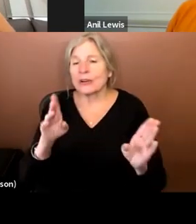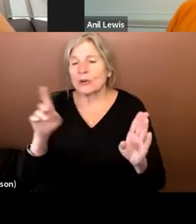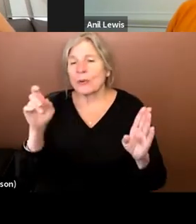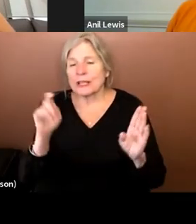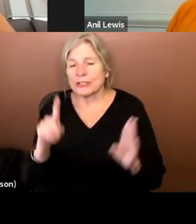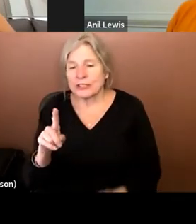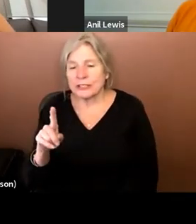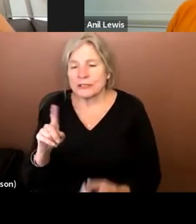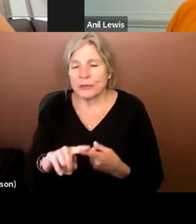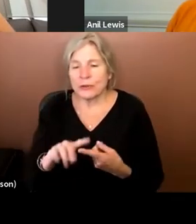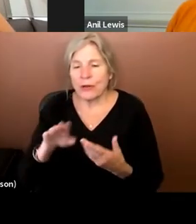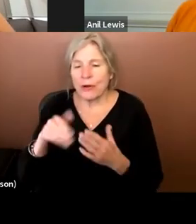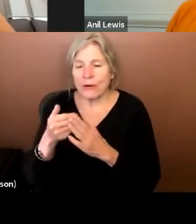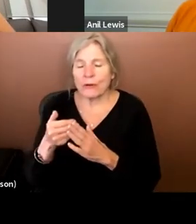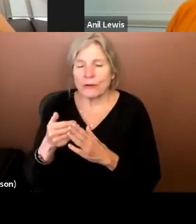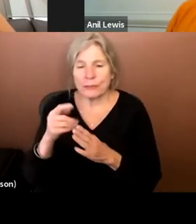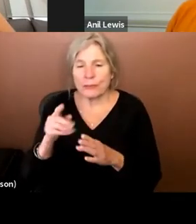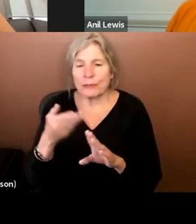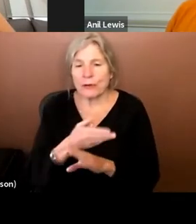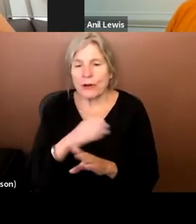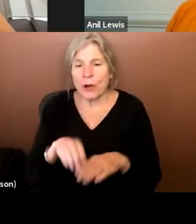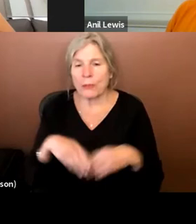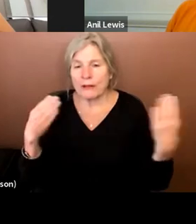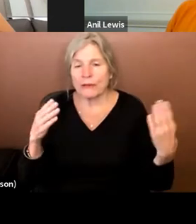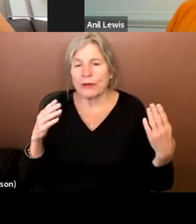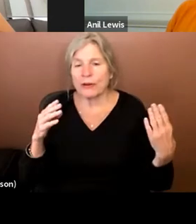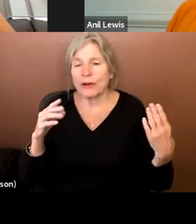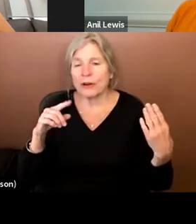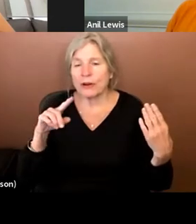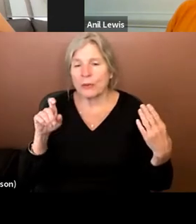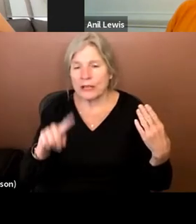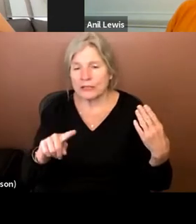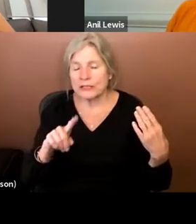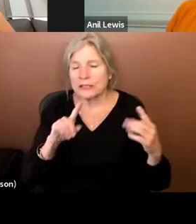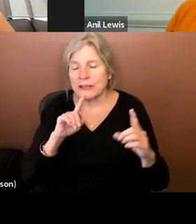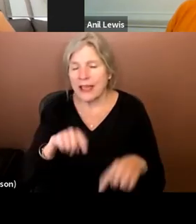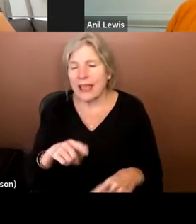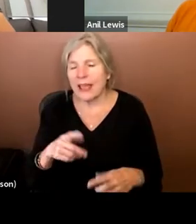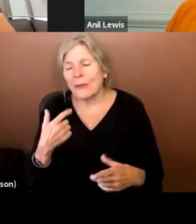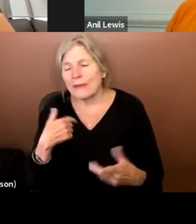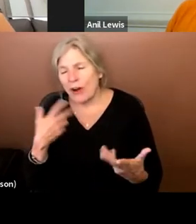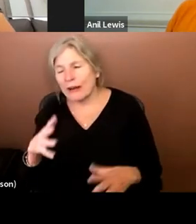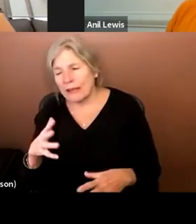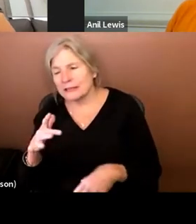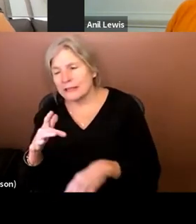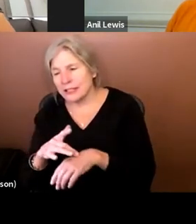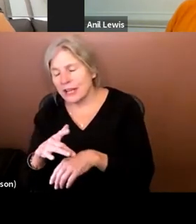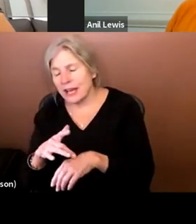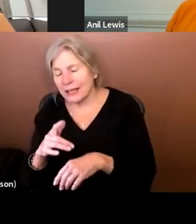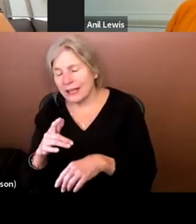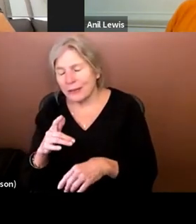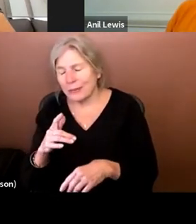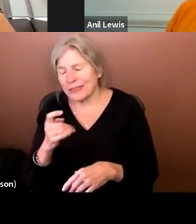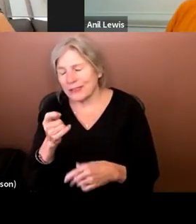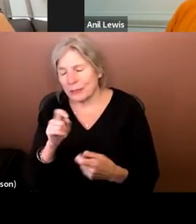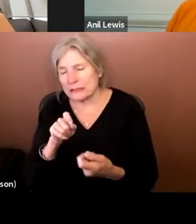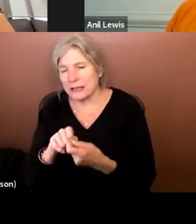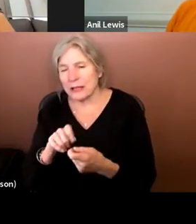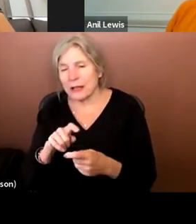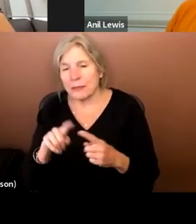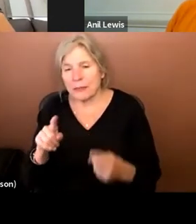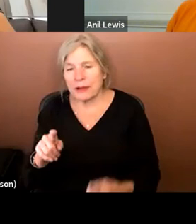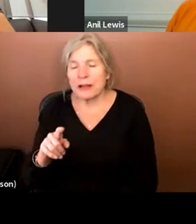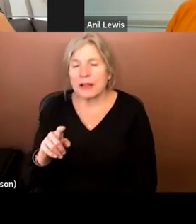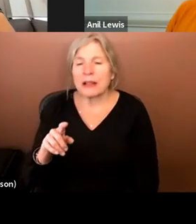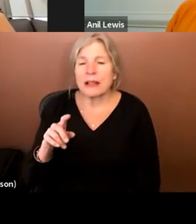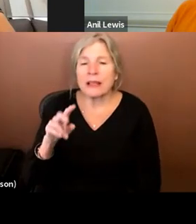um, to the whole group before we open up for Q and A and it's kind of nuanced because we've already kind of touched on it, but again, um, societal perception